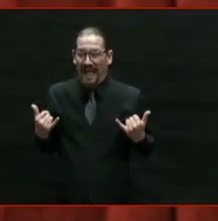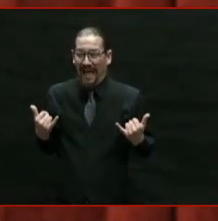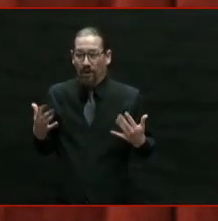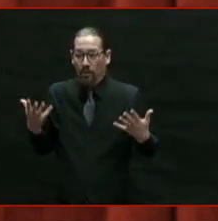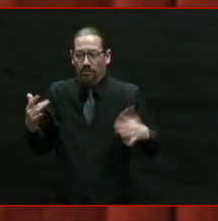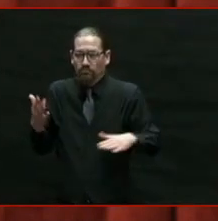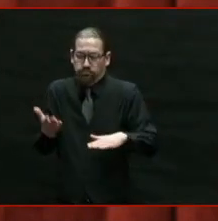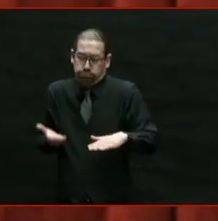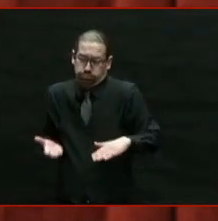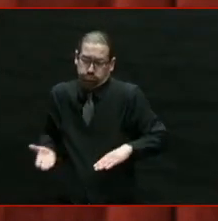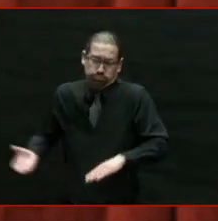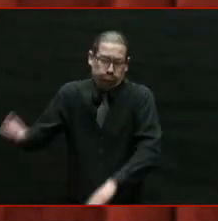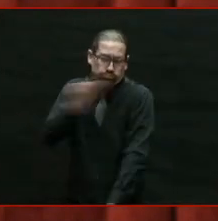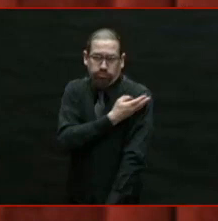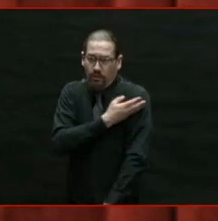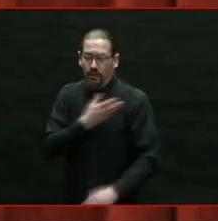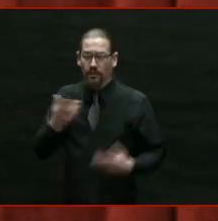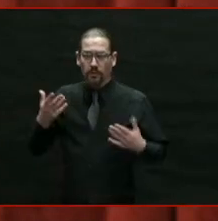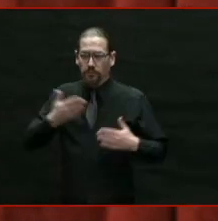union jobs.